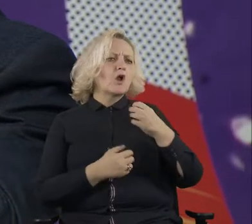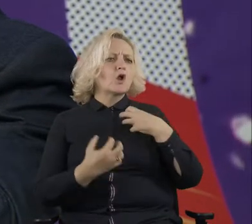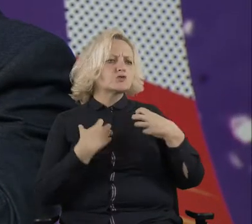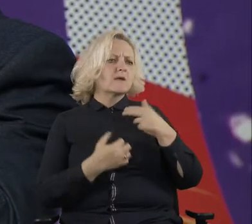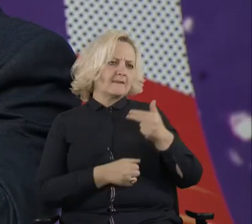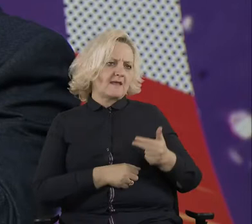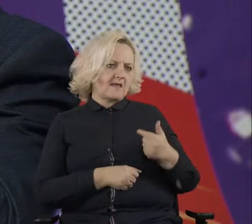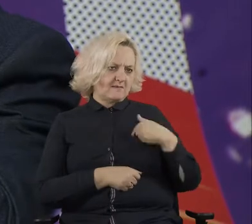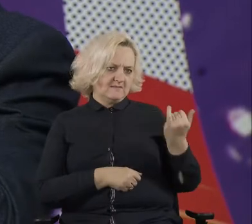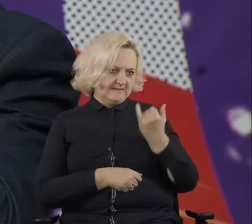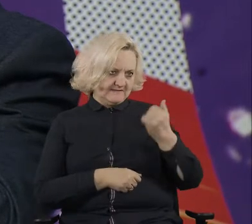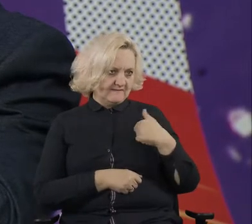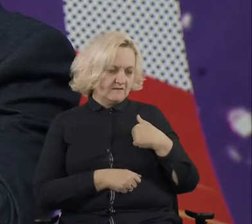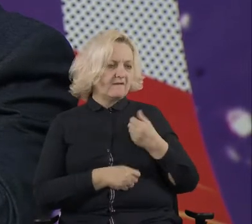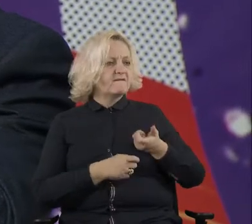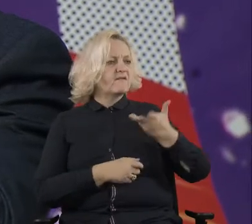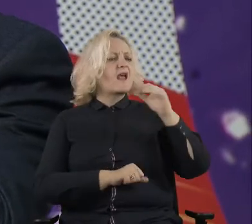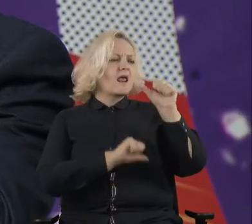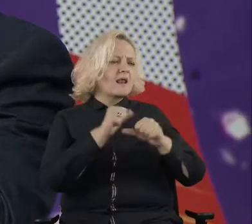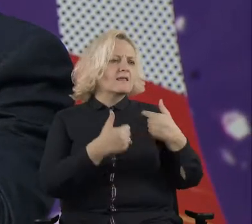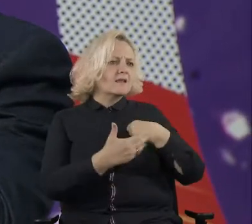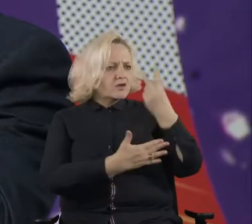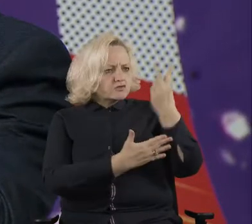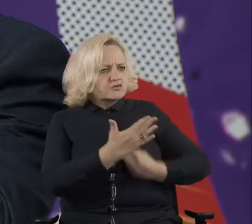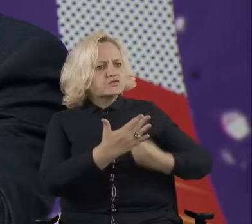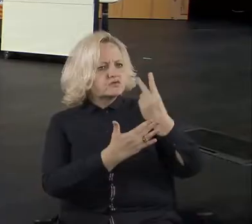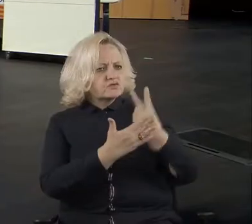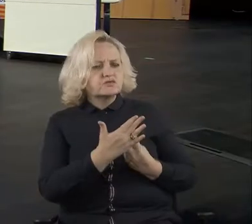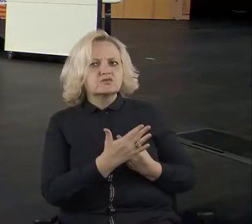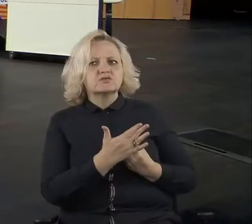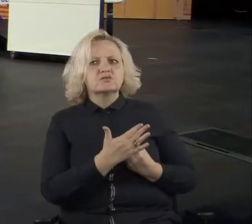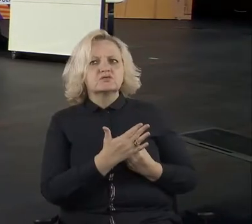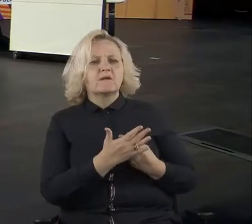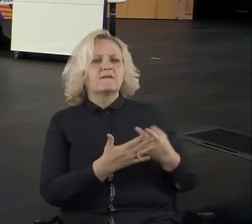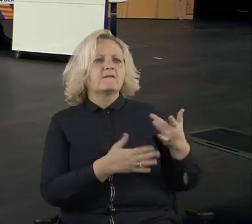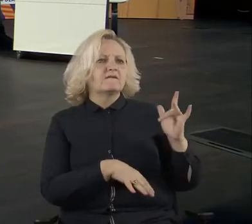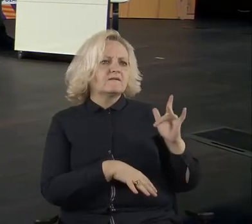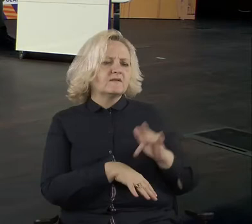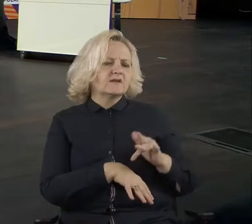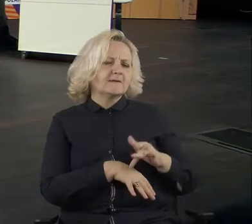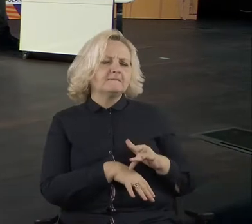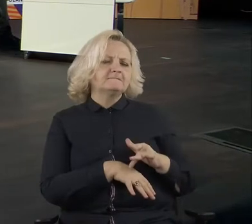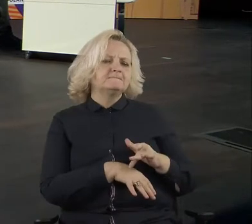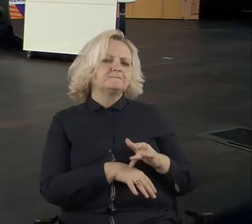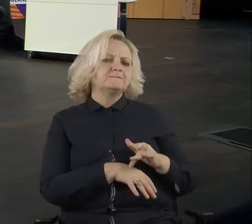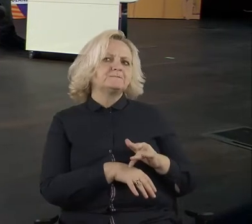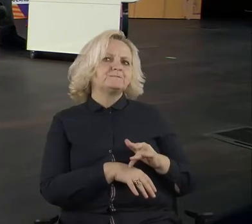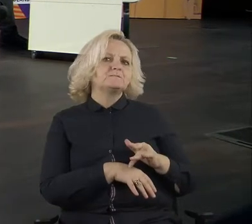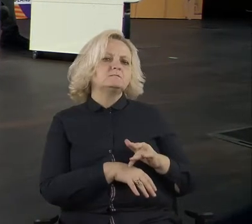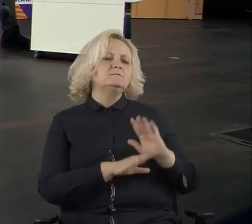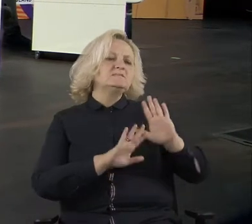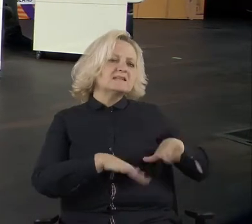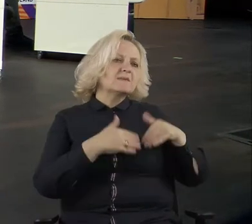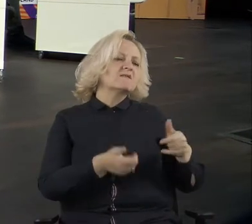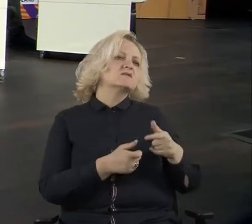quarterly and yearly financial results of the companies, uh, publicly listed. And we had this